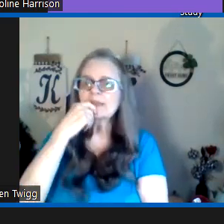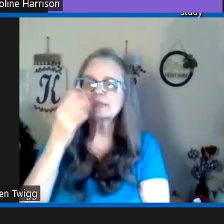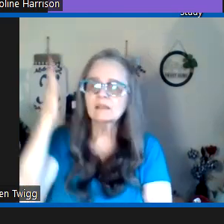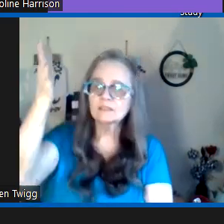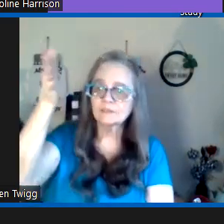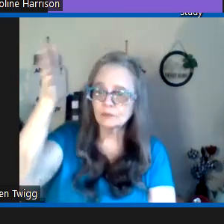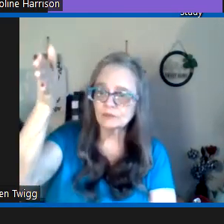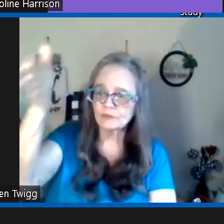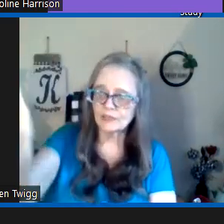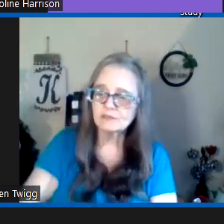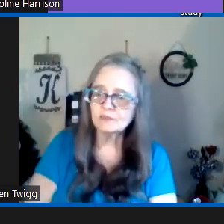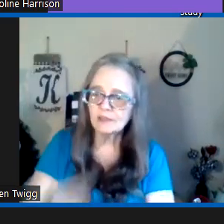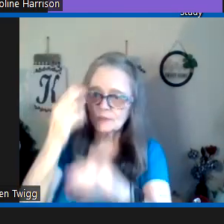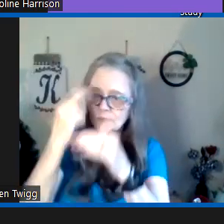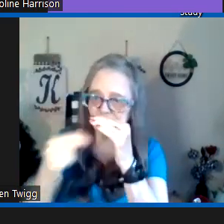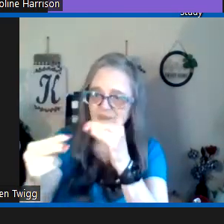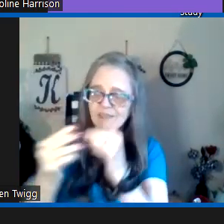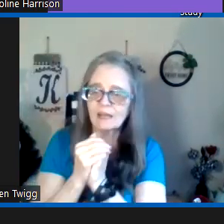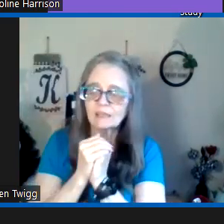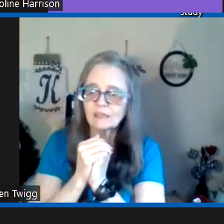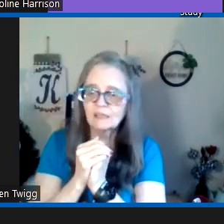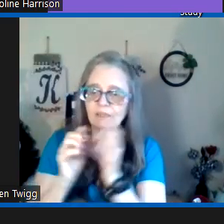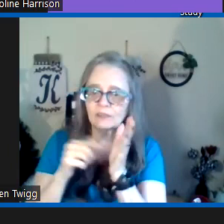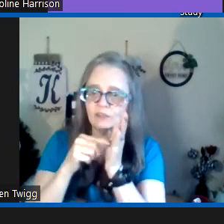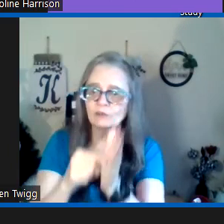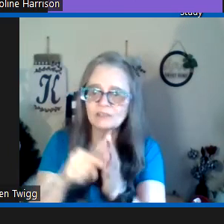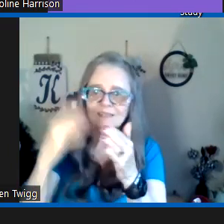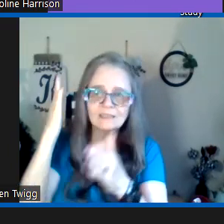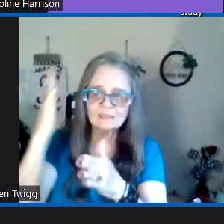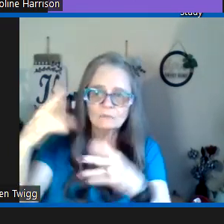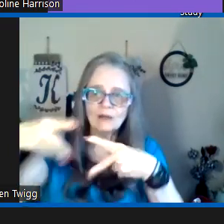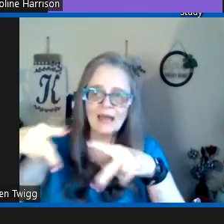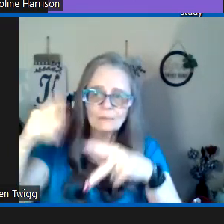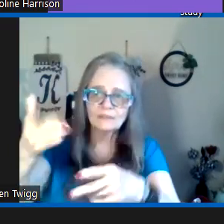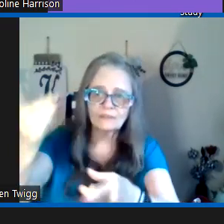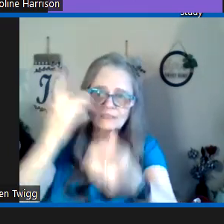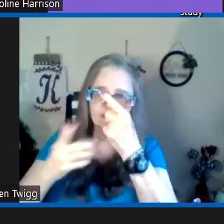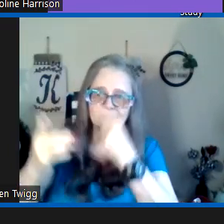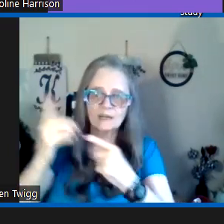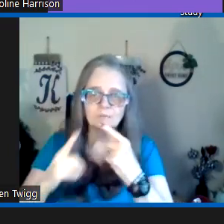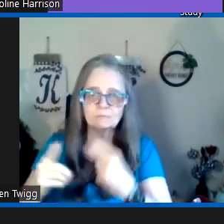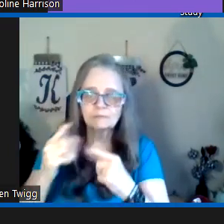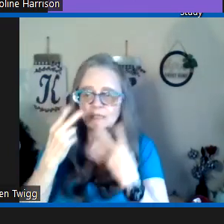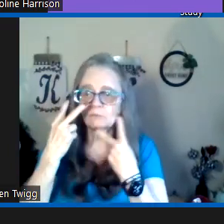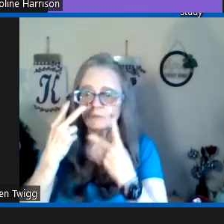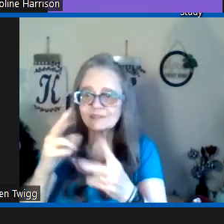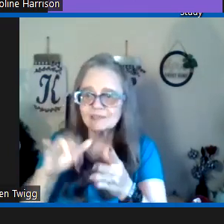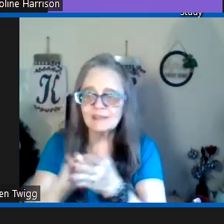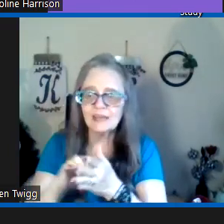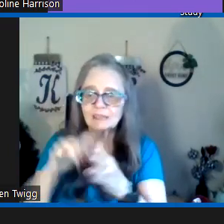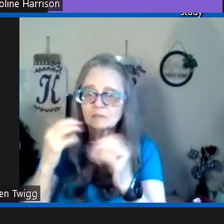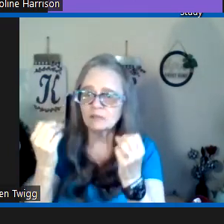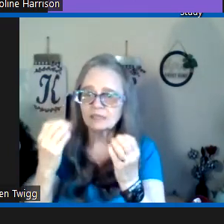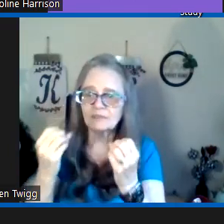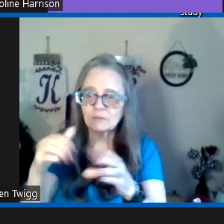they tell us future things and they prophesy they show us things that will happen and things to come and we